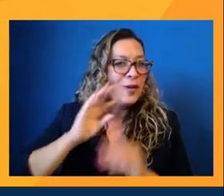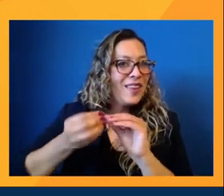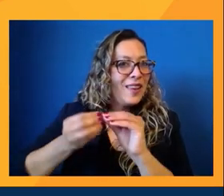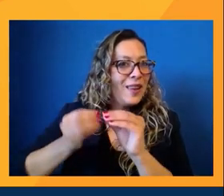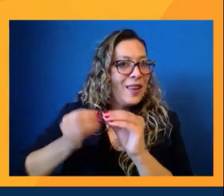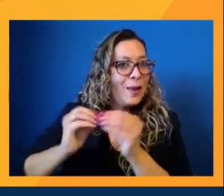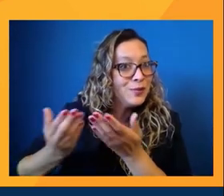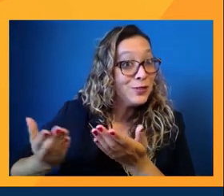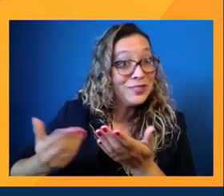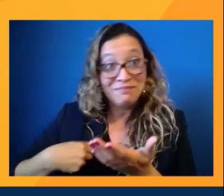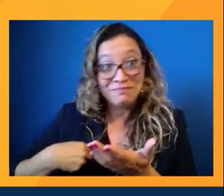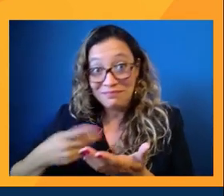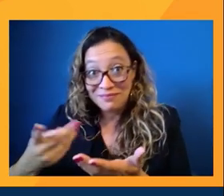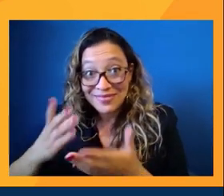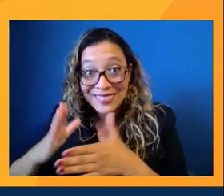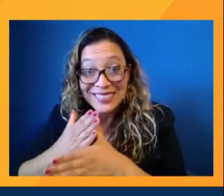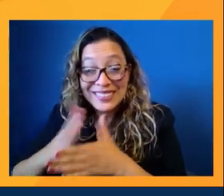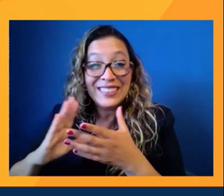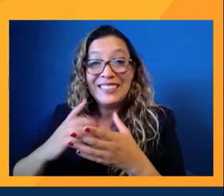Do we have reason to be up?